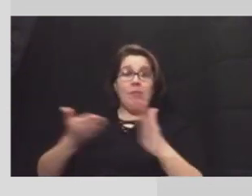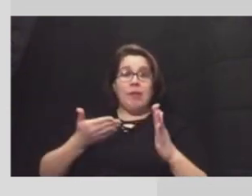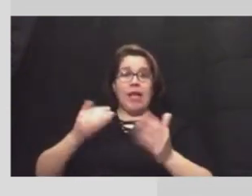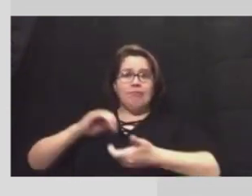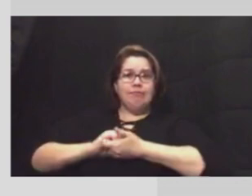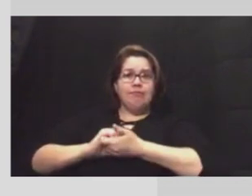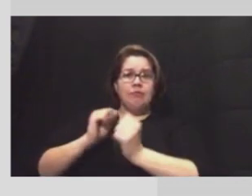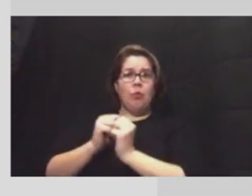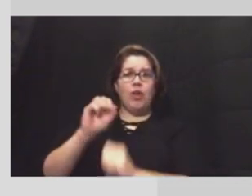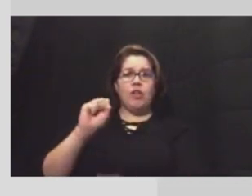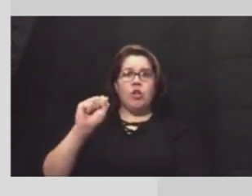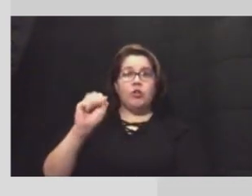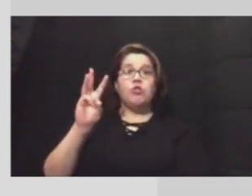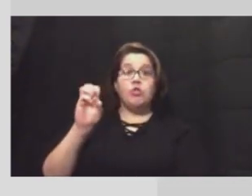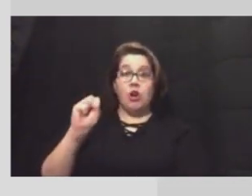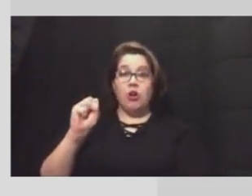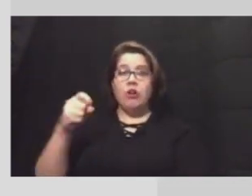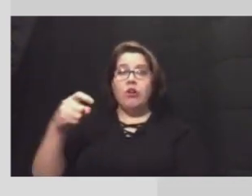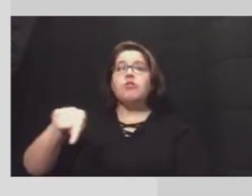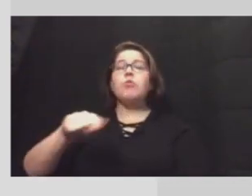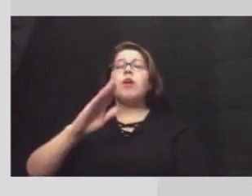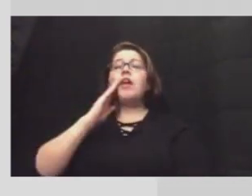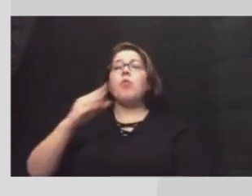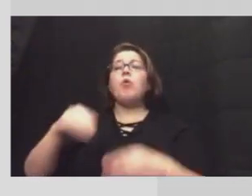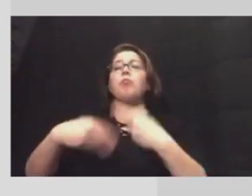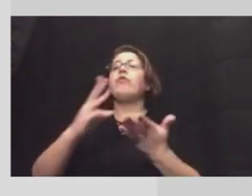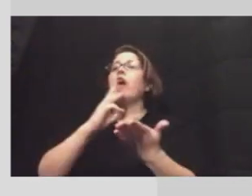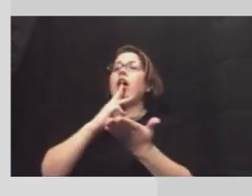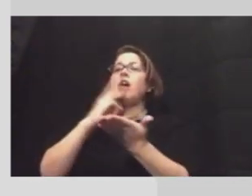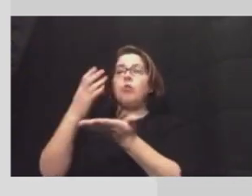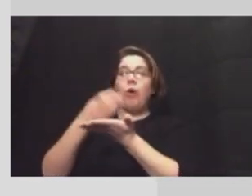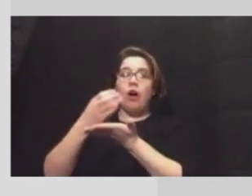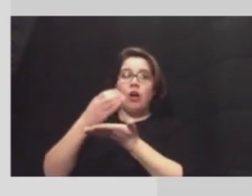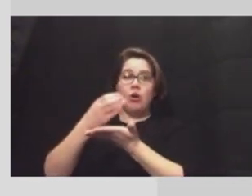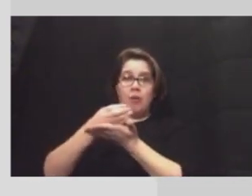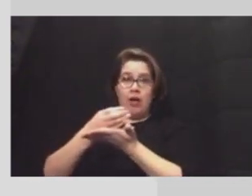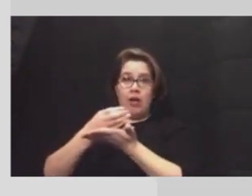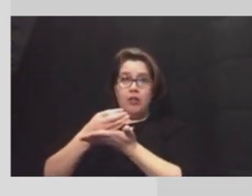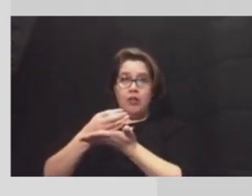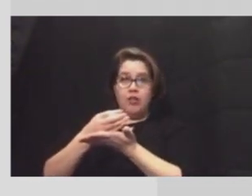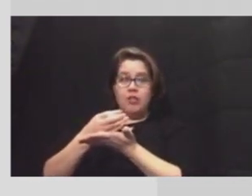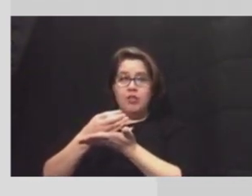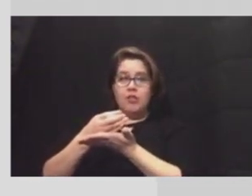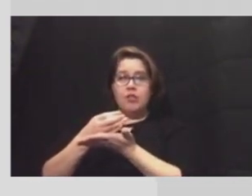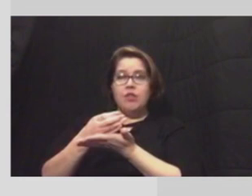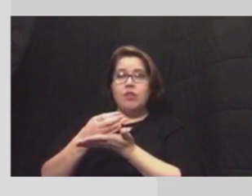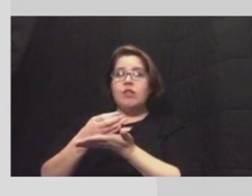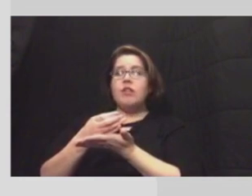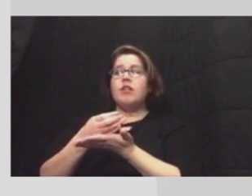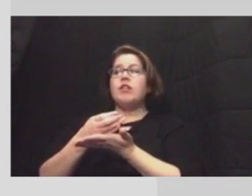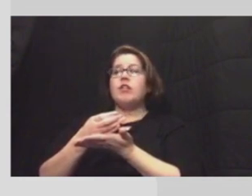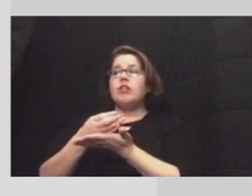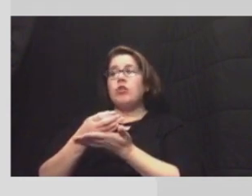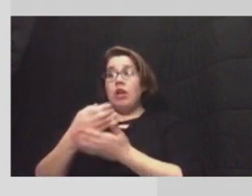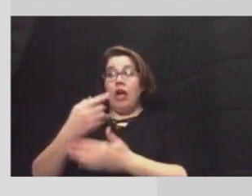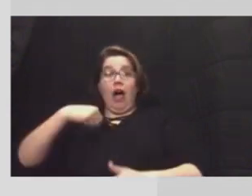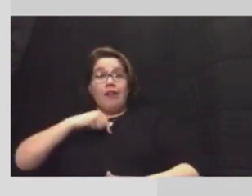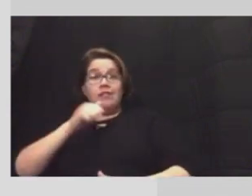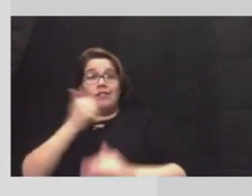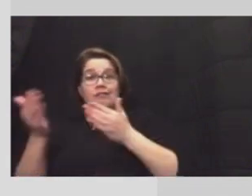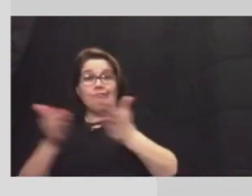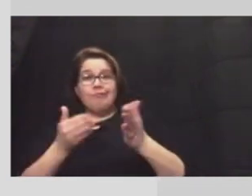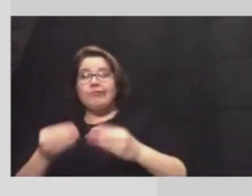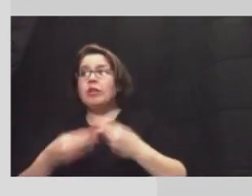saws where they are providing a bottle of water um we on our on another plan are providing water